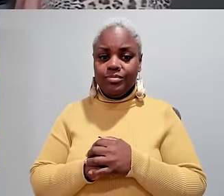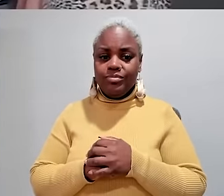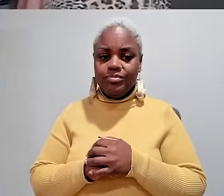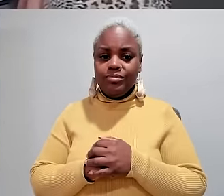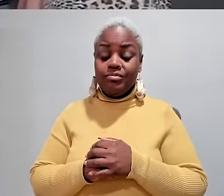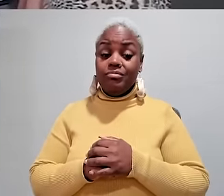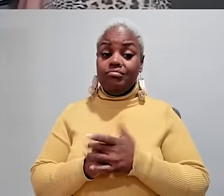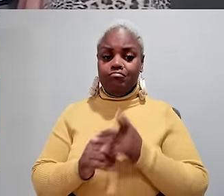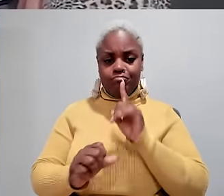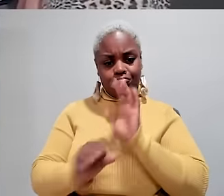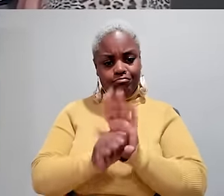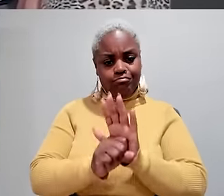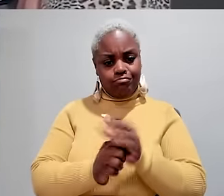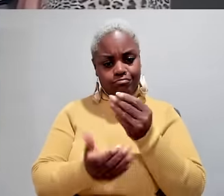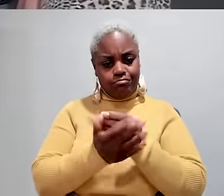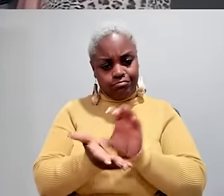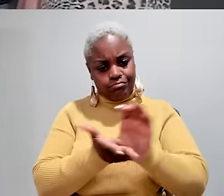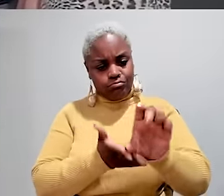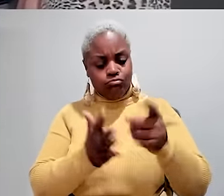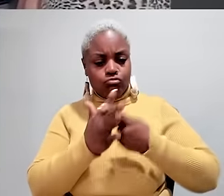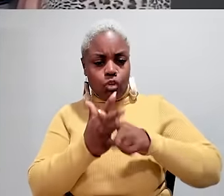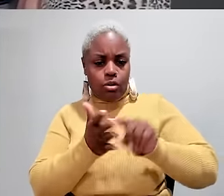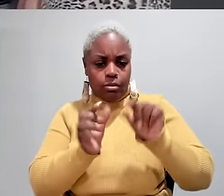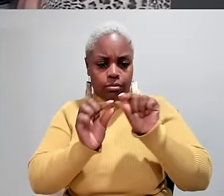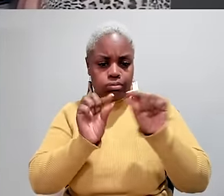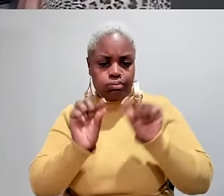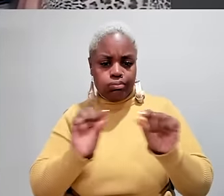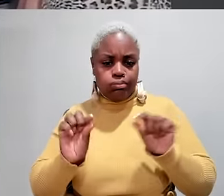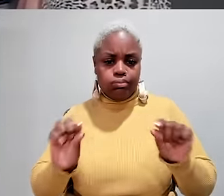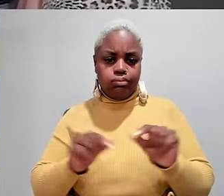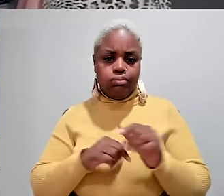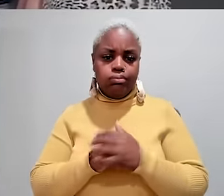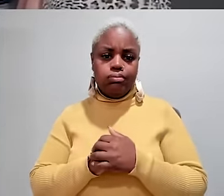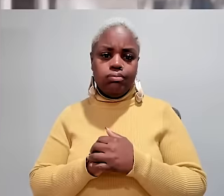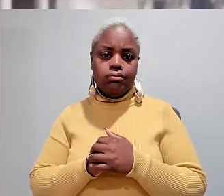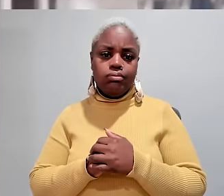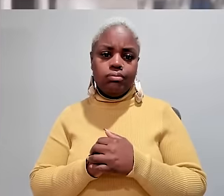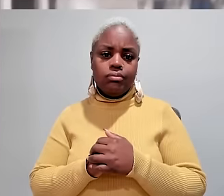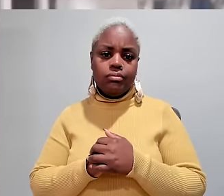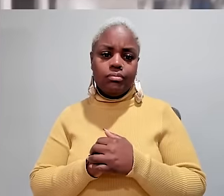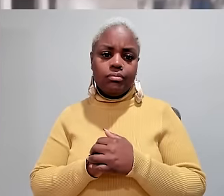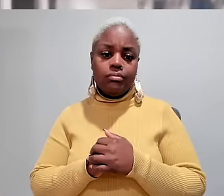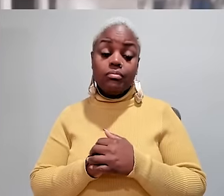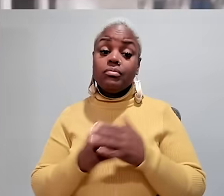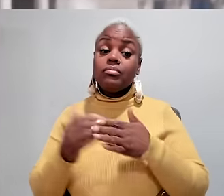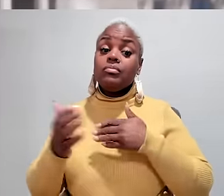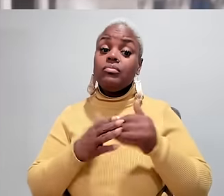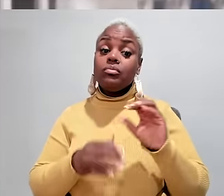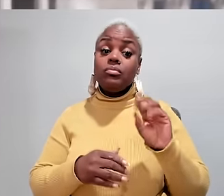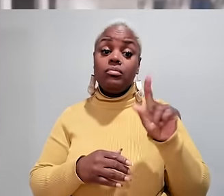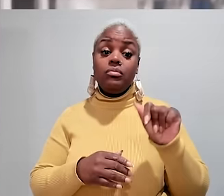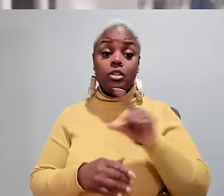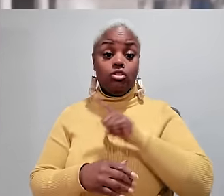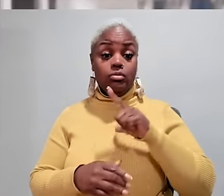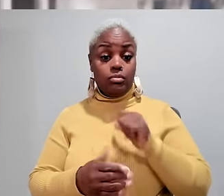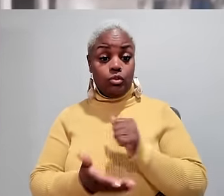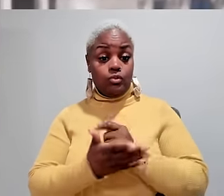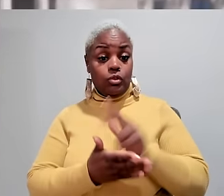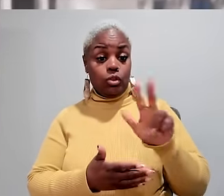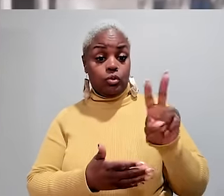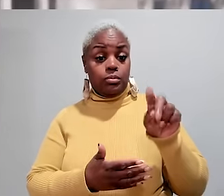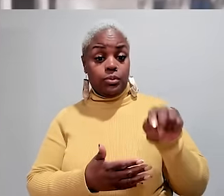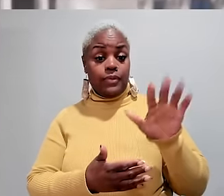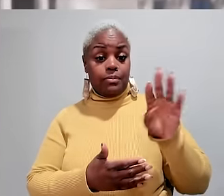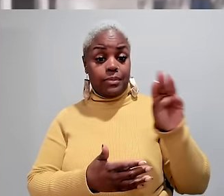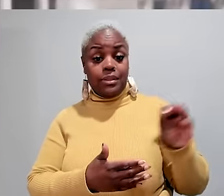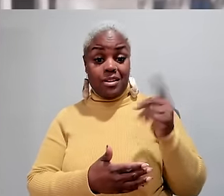funds to start chipping away at the disability services wait list. But even with the Oklahoma legislature approving